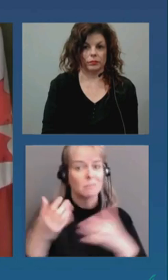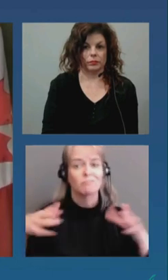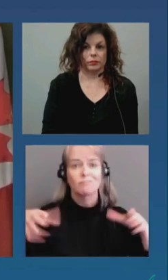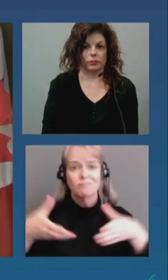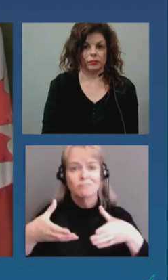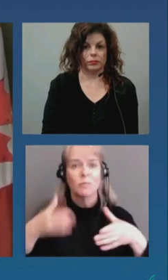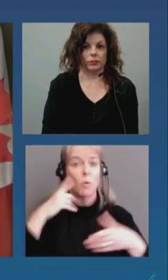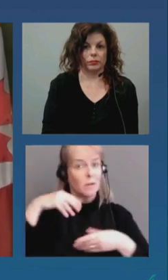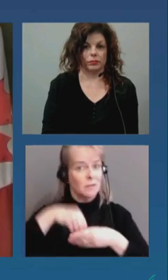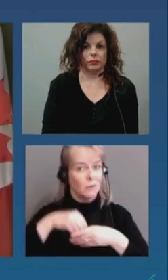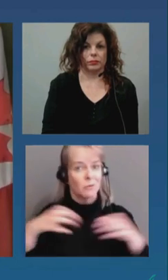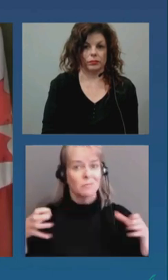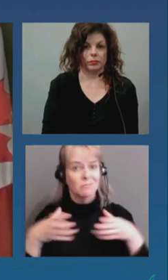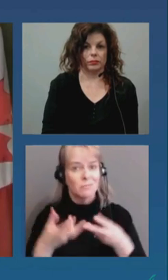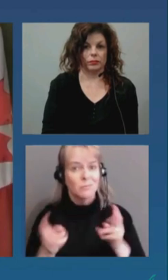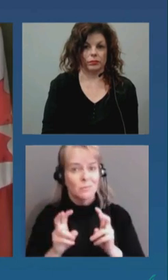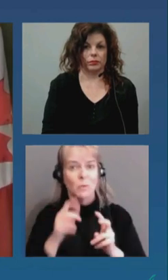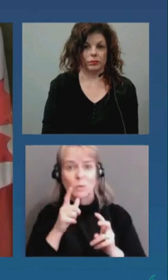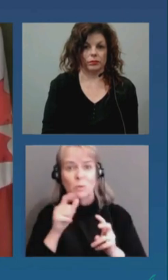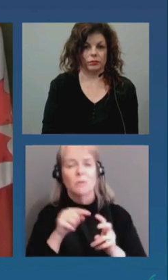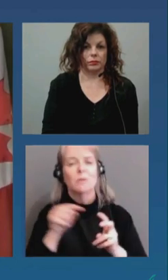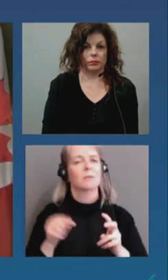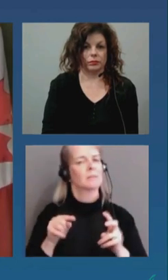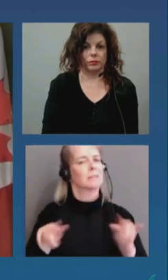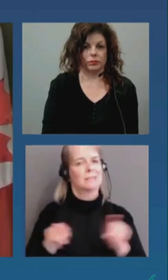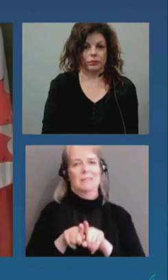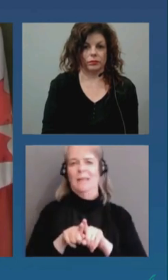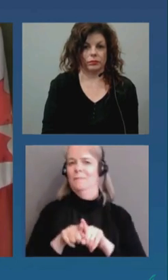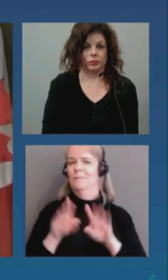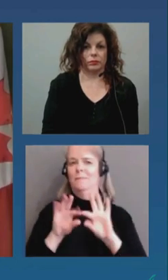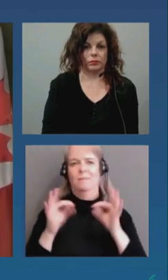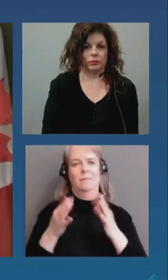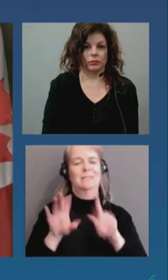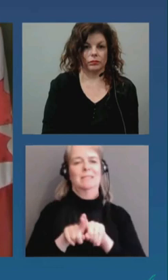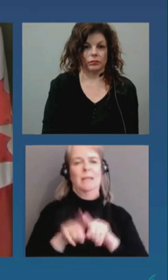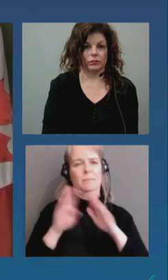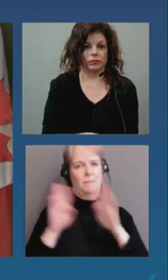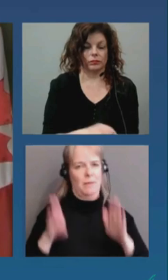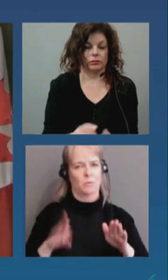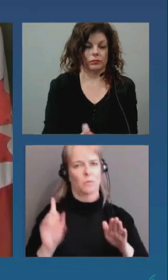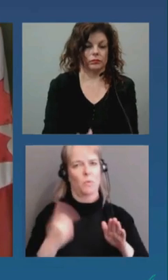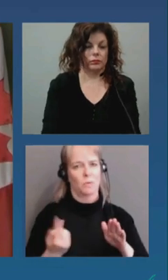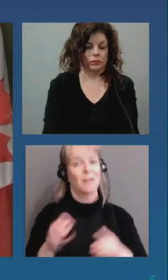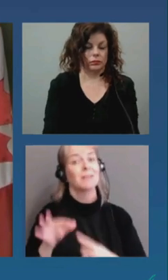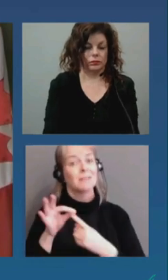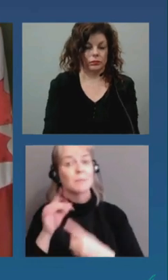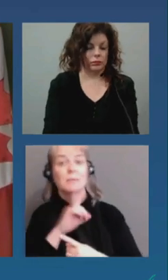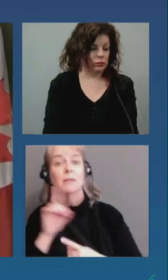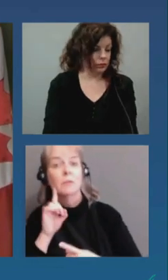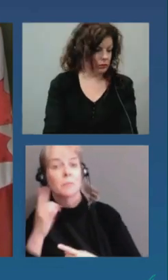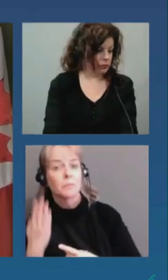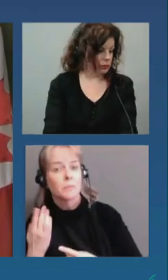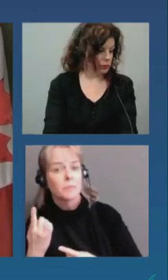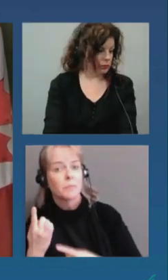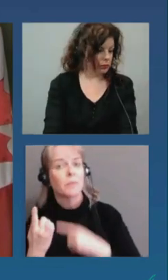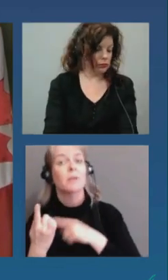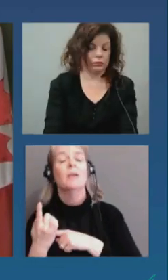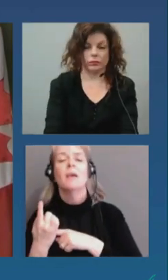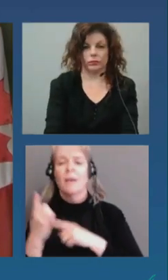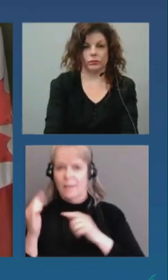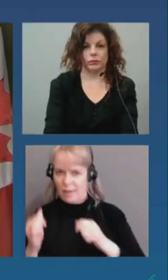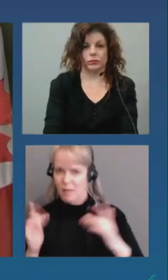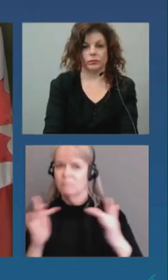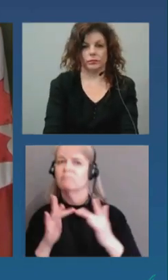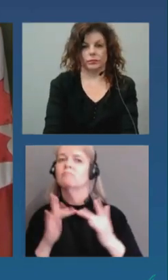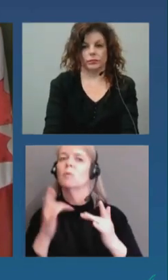your own household the one exception to this is that a single single people can have exclusive contact with one other